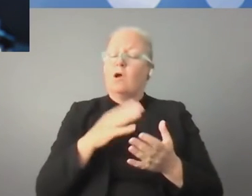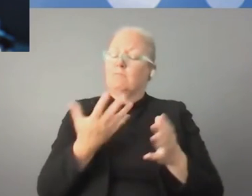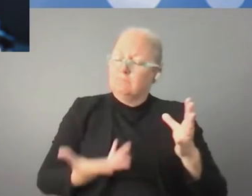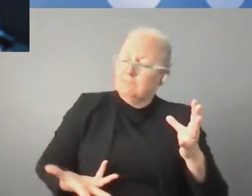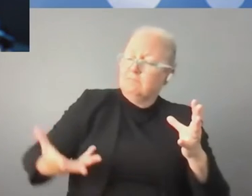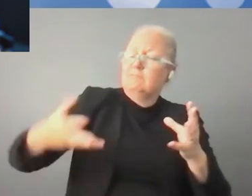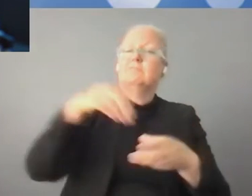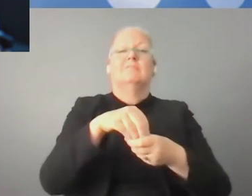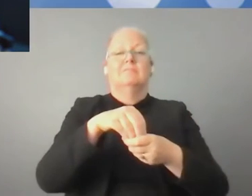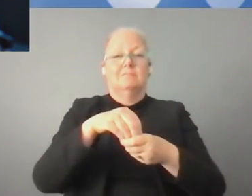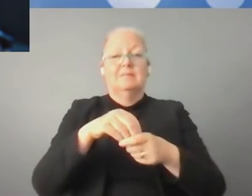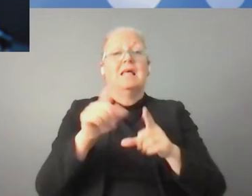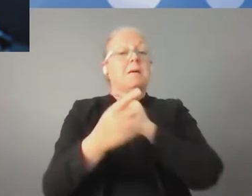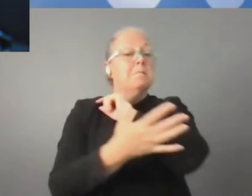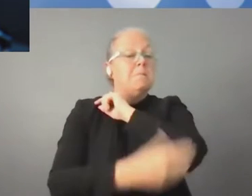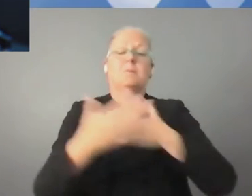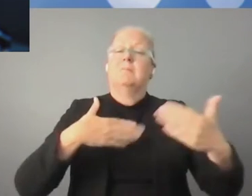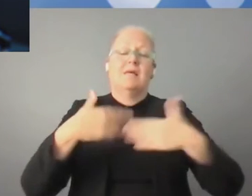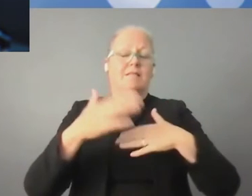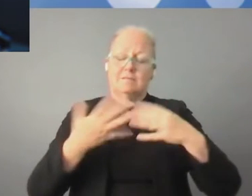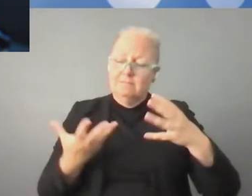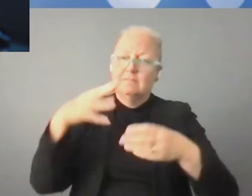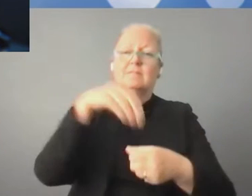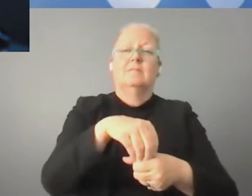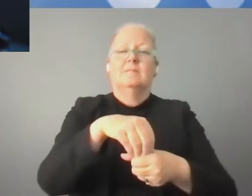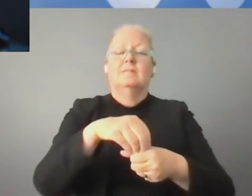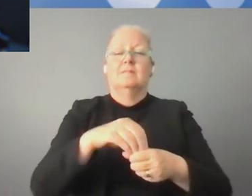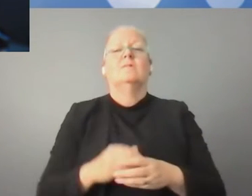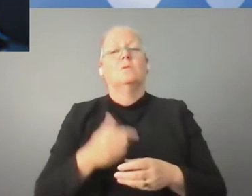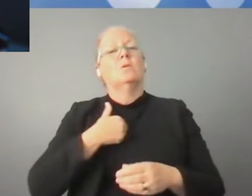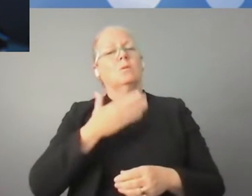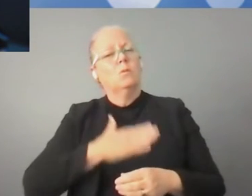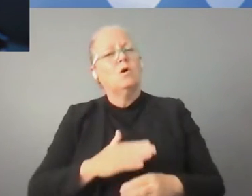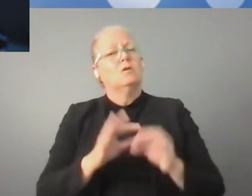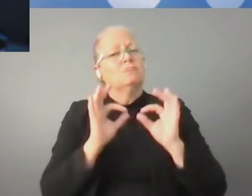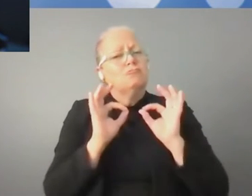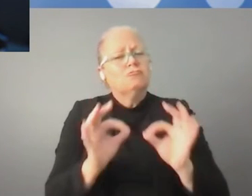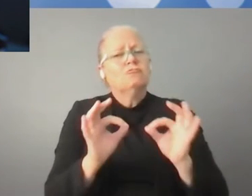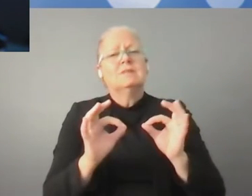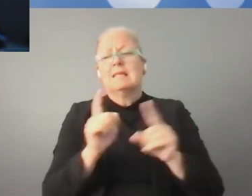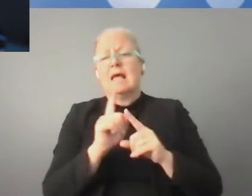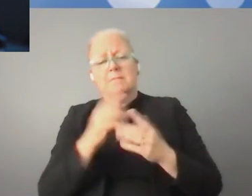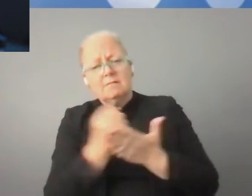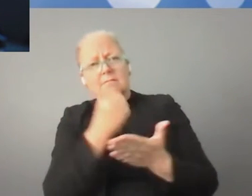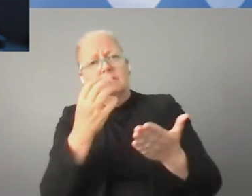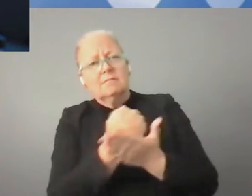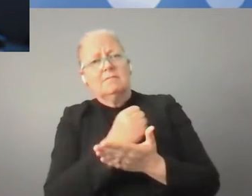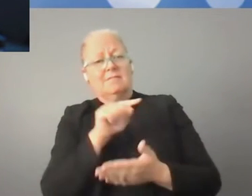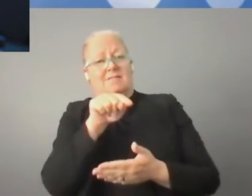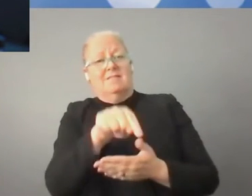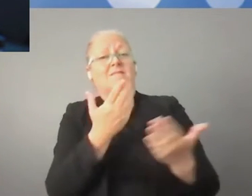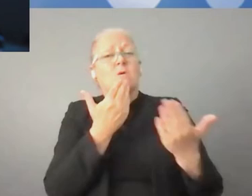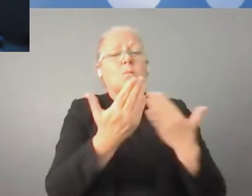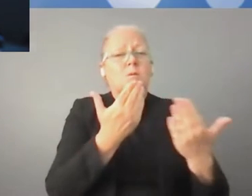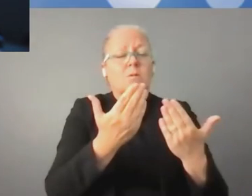time, we are sure that the practical outcomes of the forum will guarantee the openness and